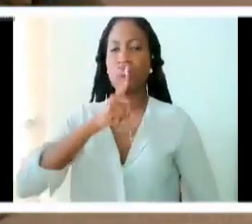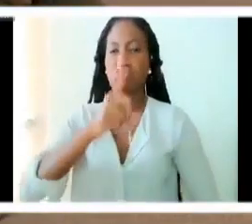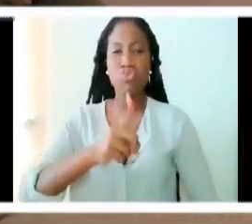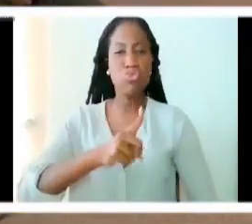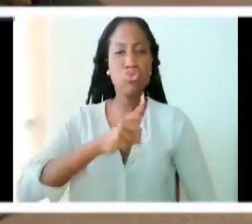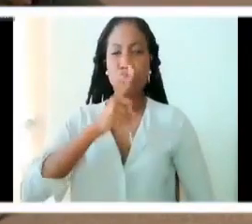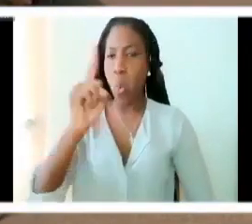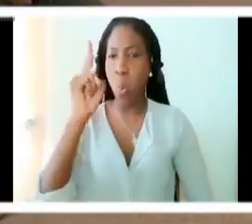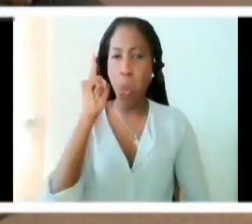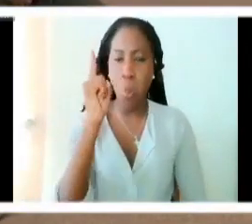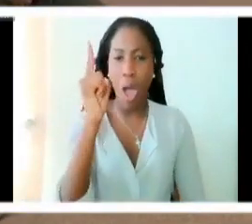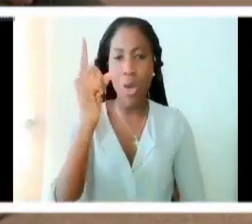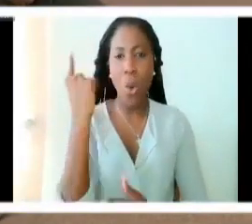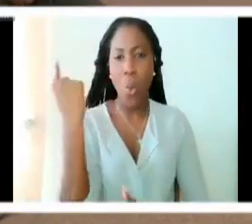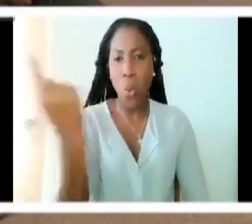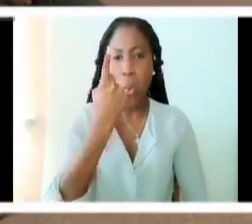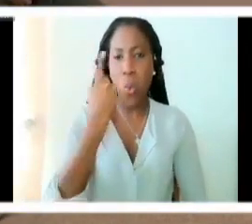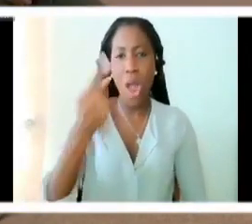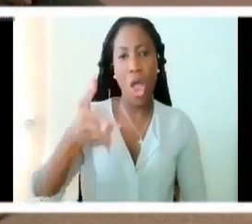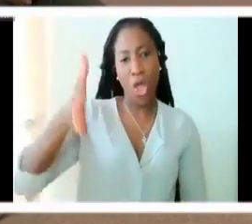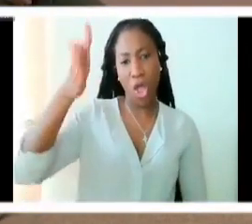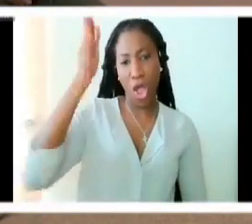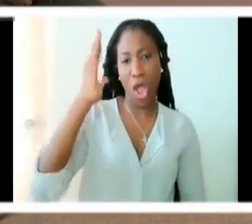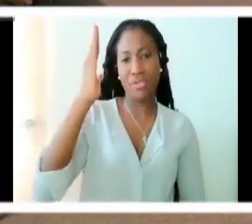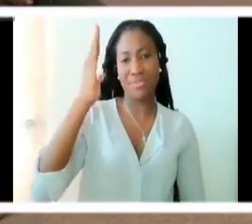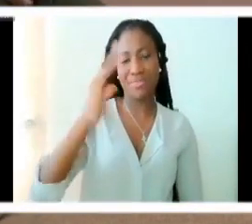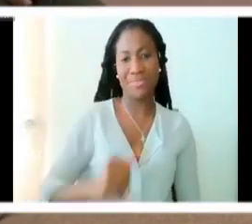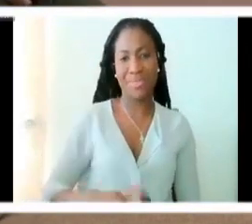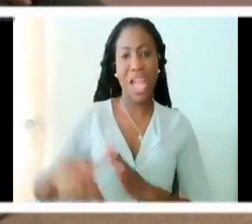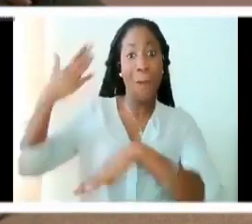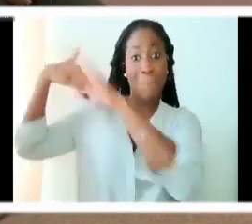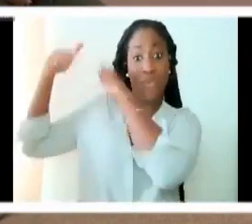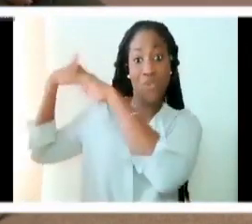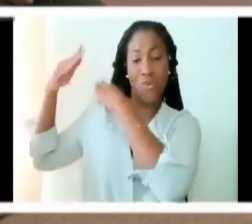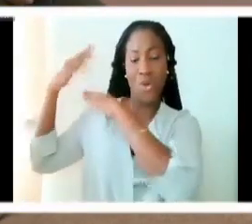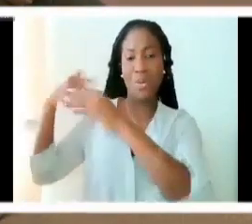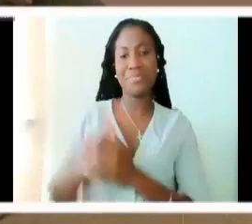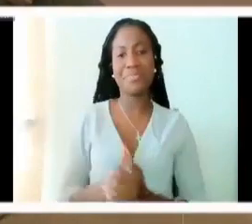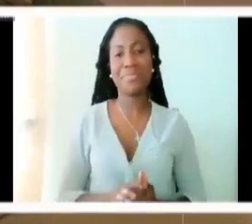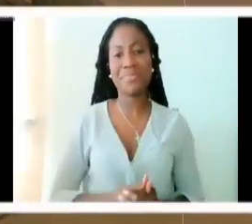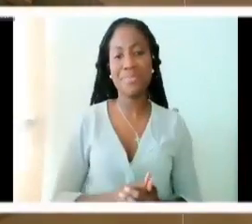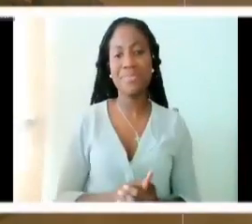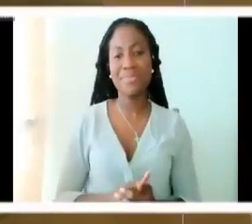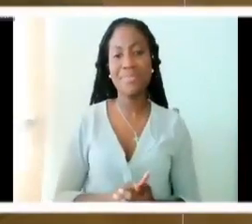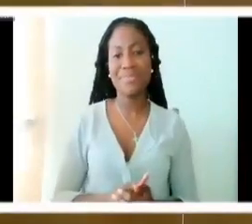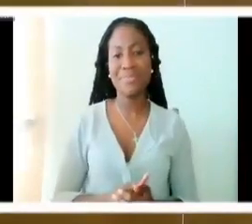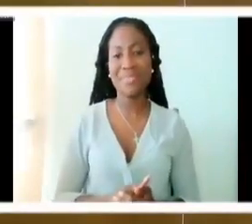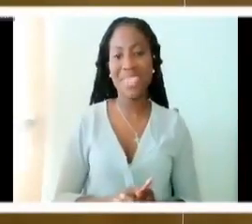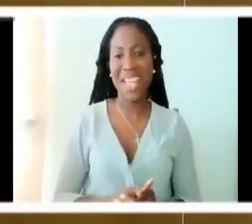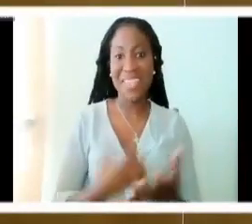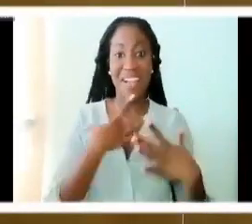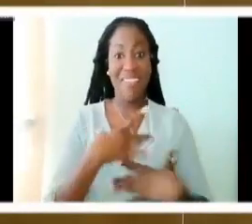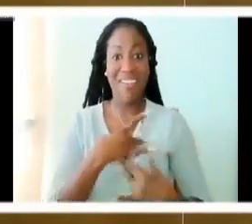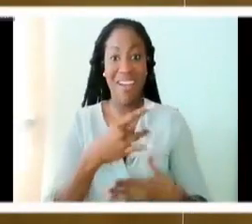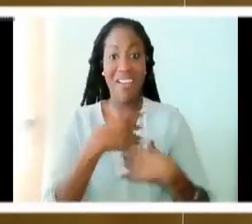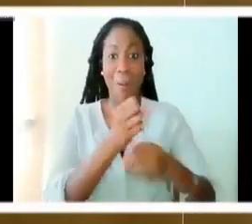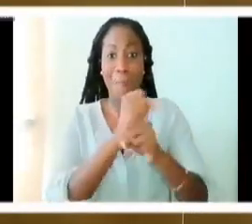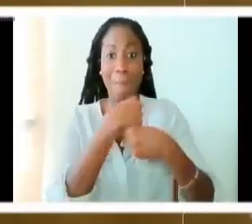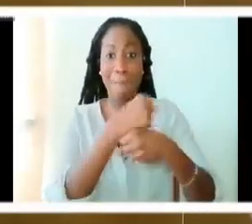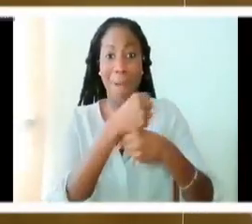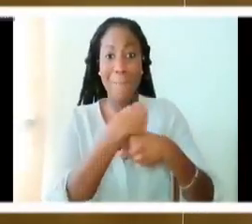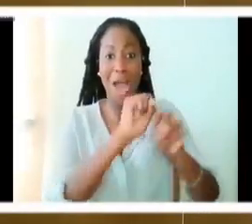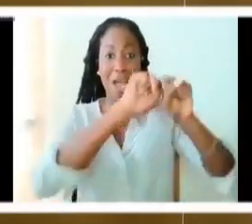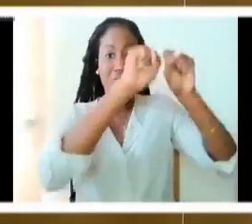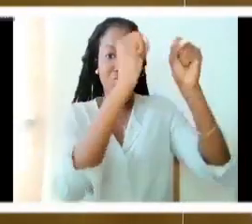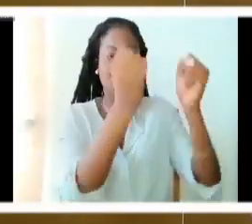know, in the ancient days, they had this idea of creating all these shrines to all these gods. We look